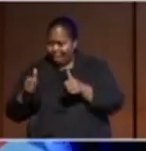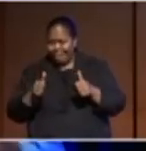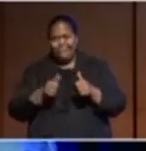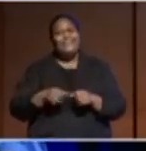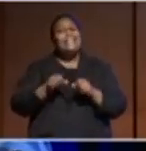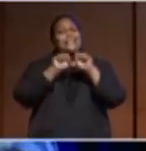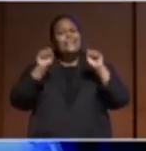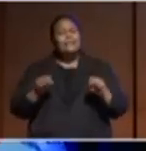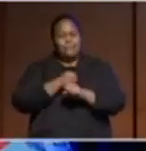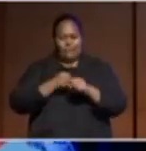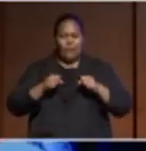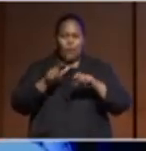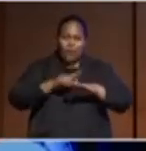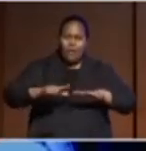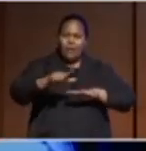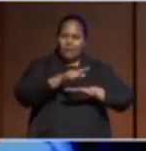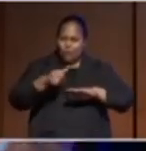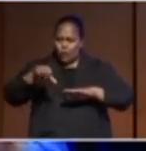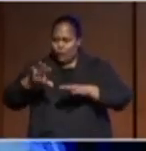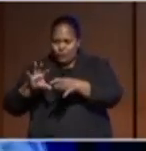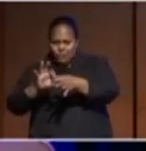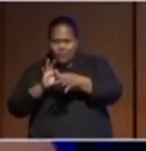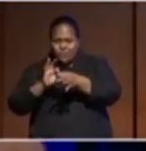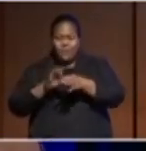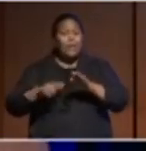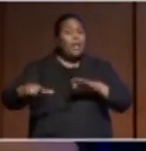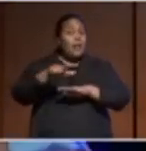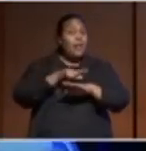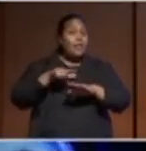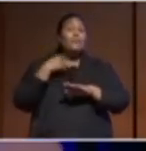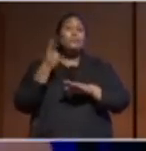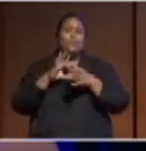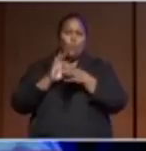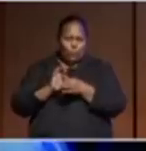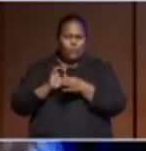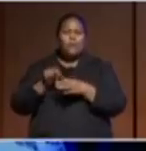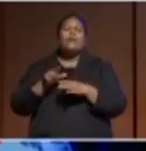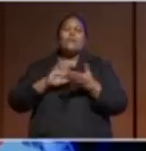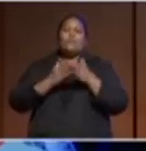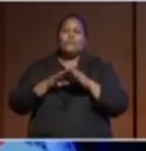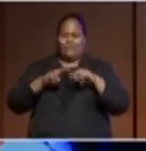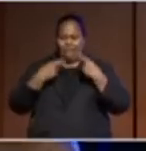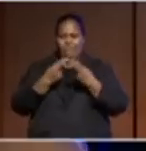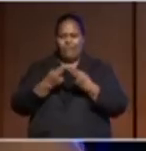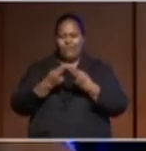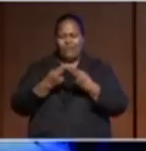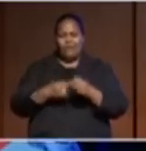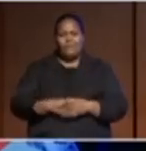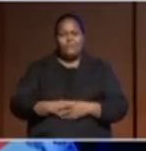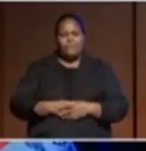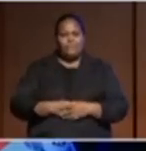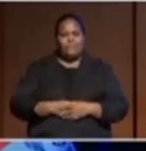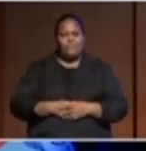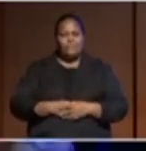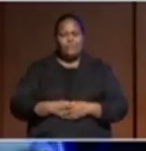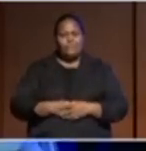our land tenure system, land is owned by a community, by family units. And I belong to a